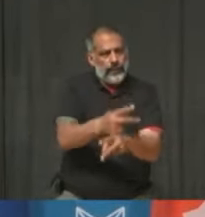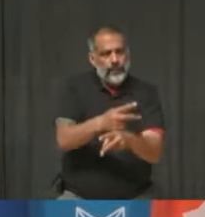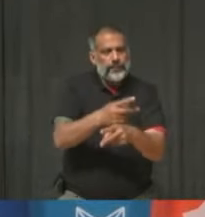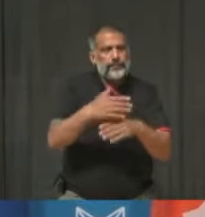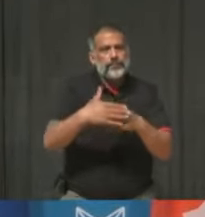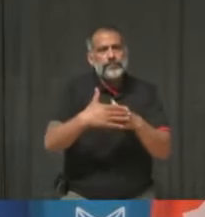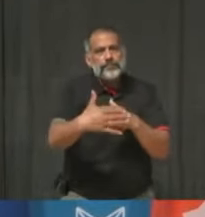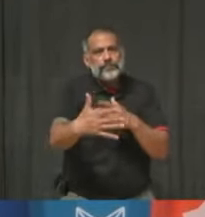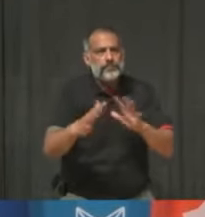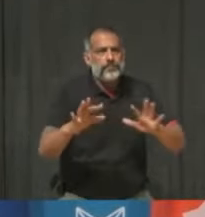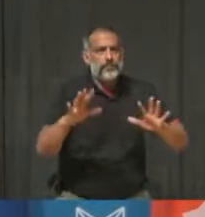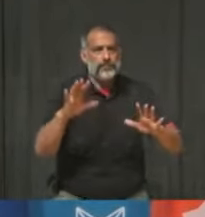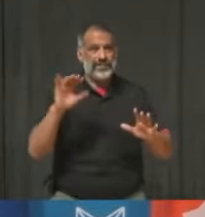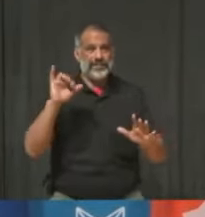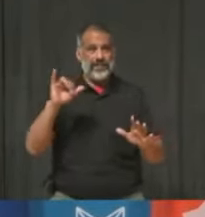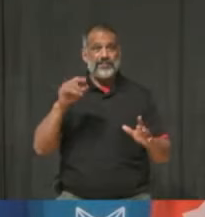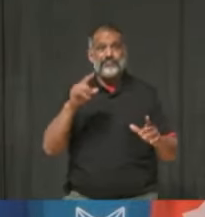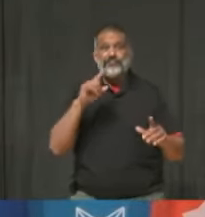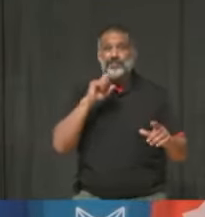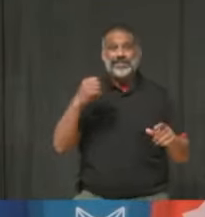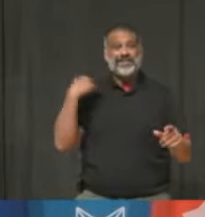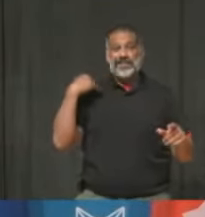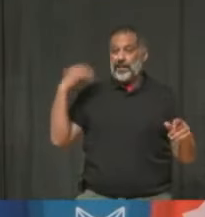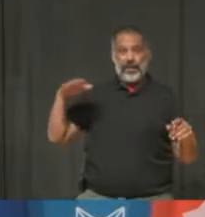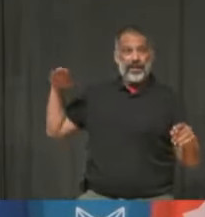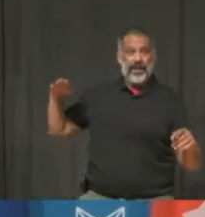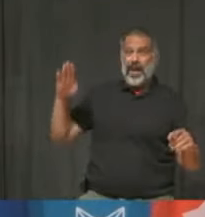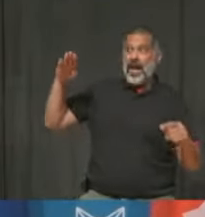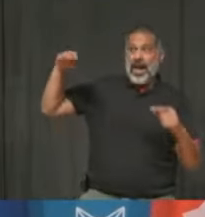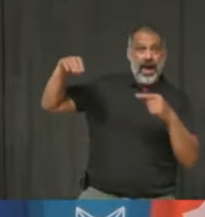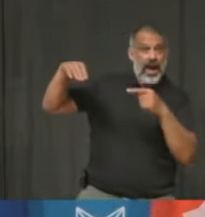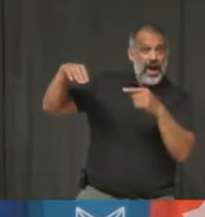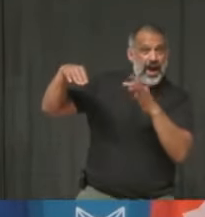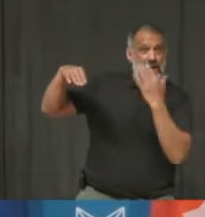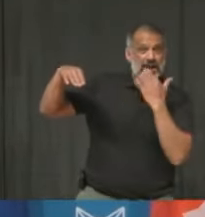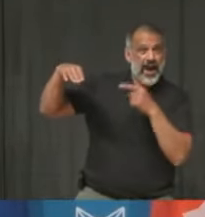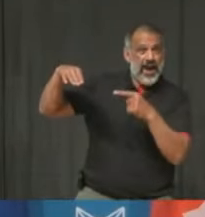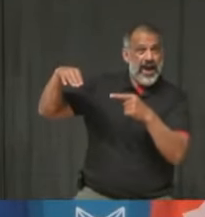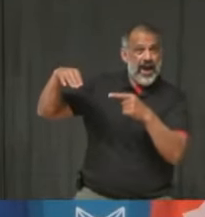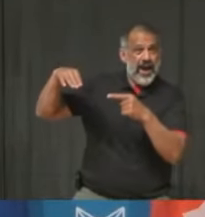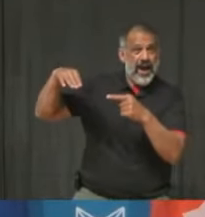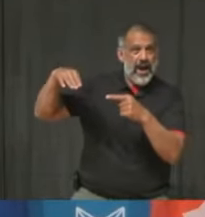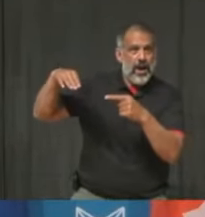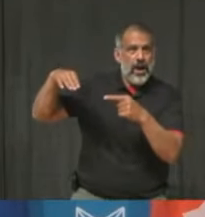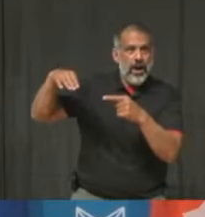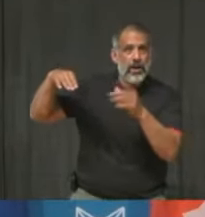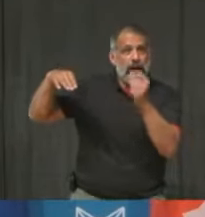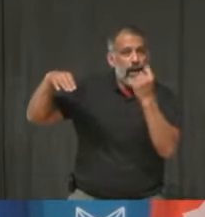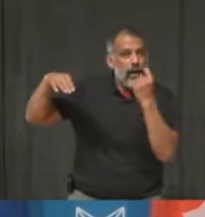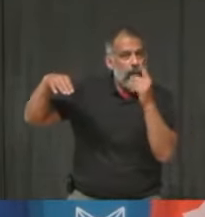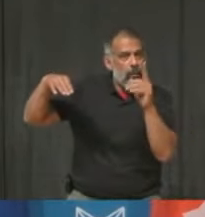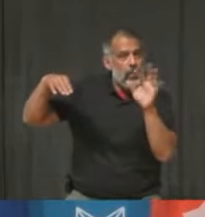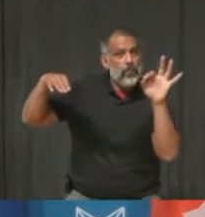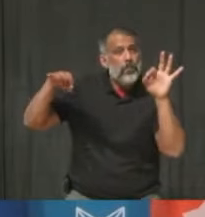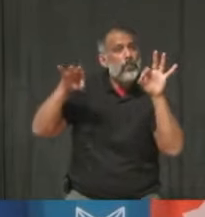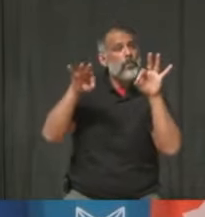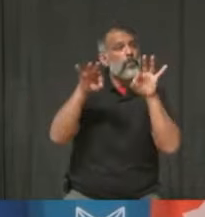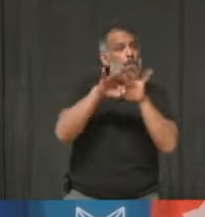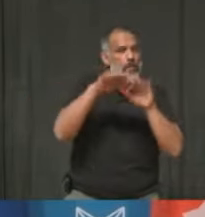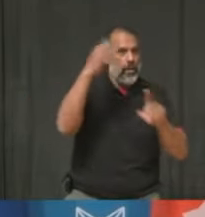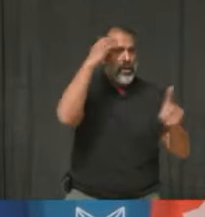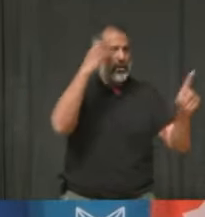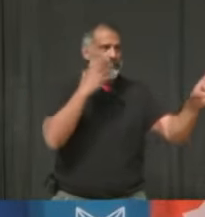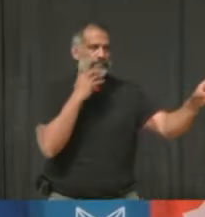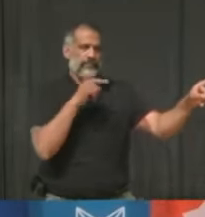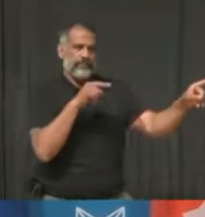this picture before in previous waves. Cases are coming down, but our hospital picture is still stressed and